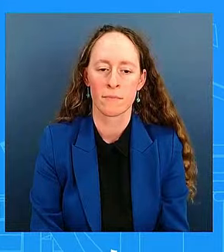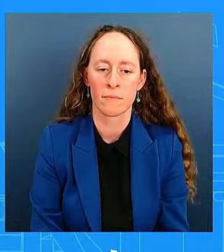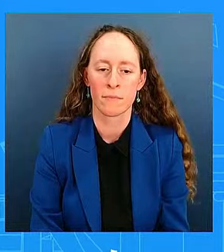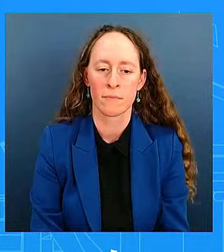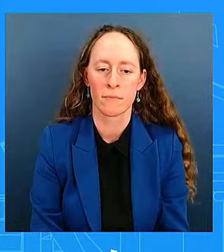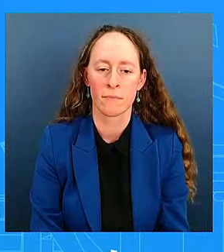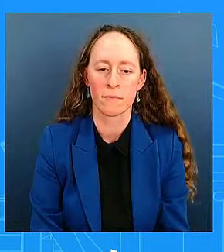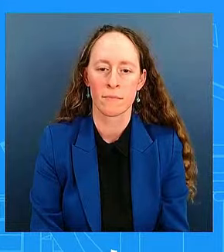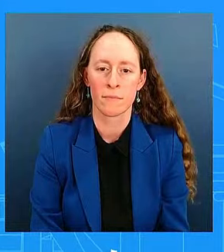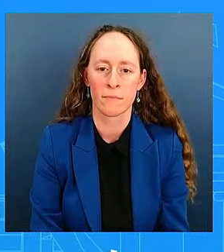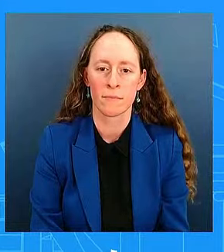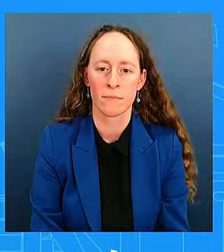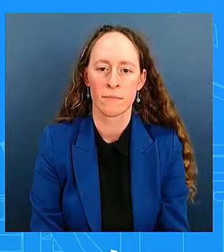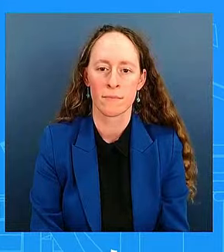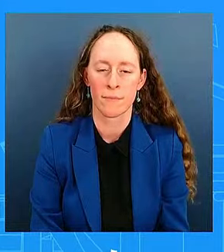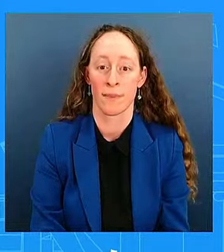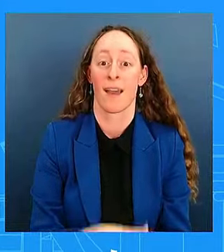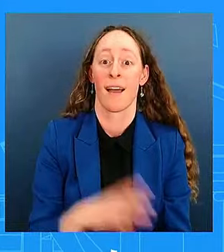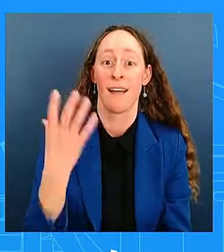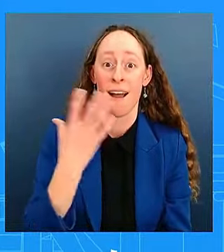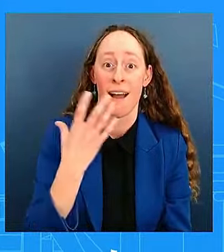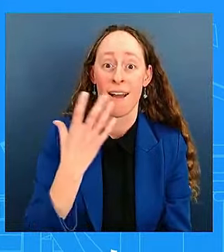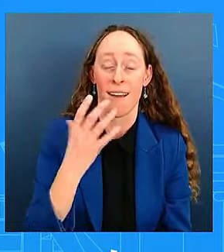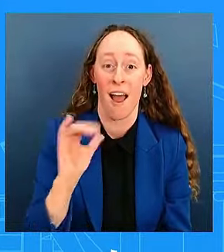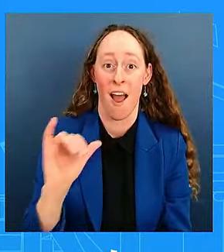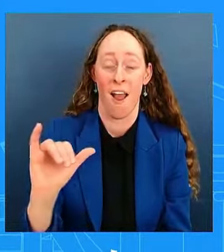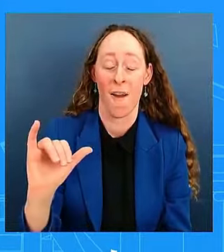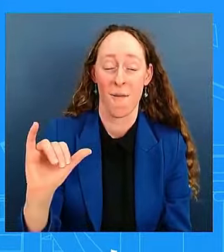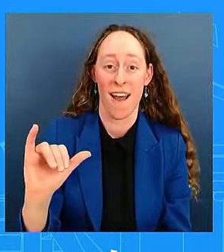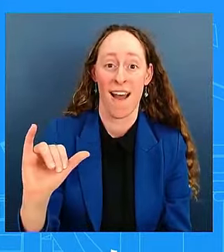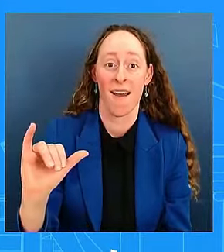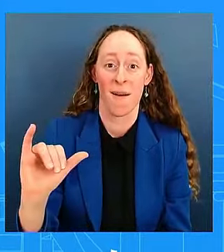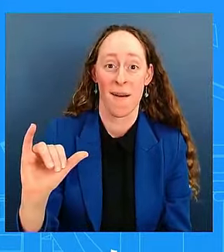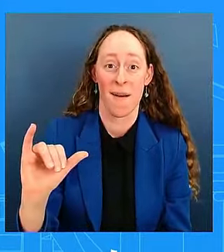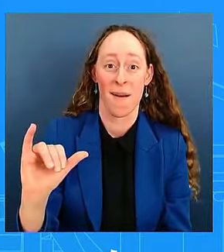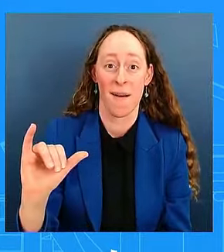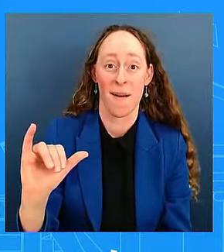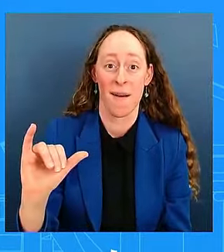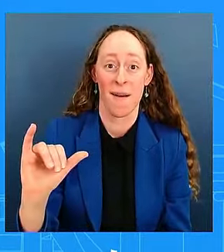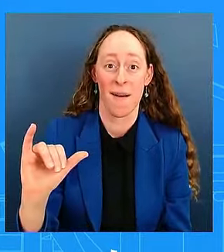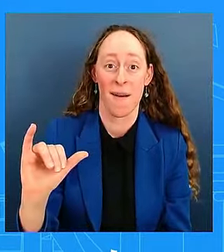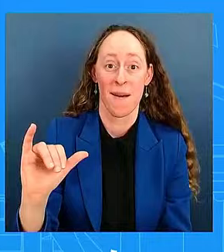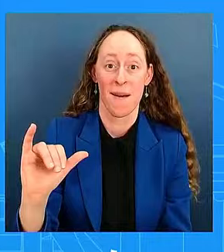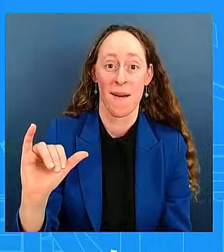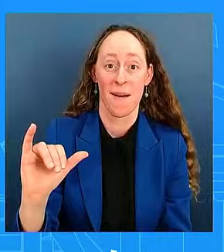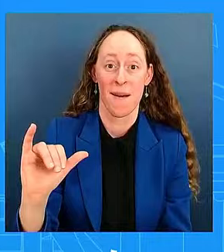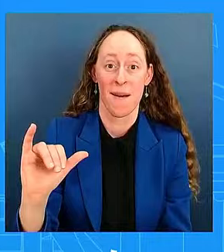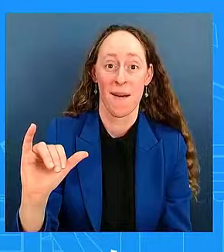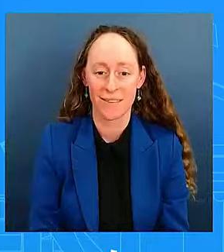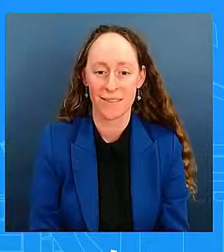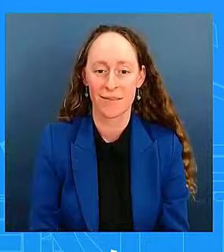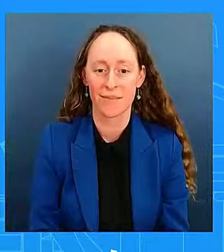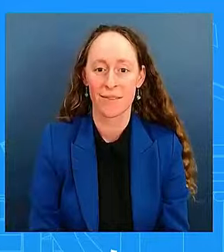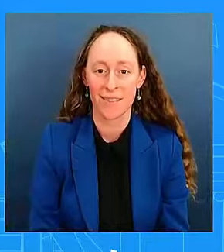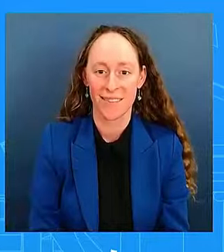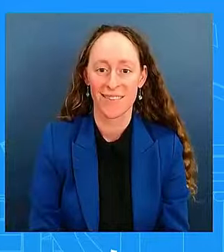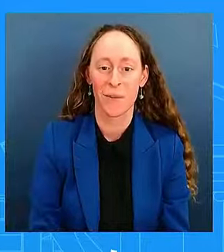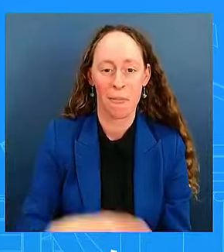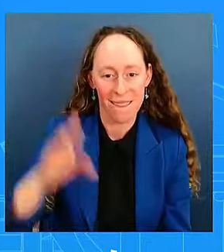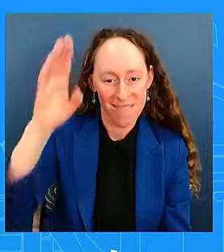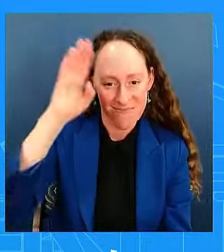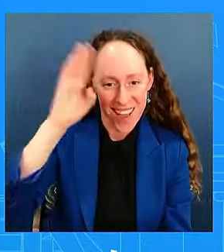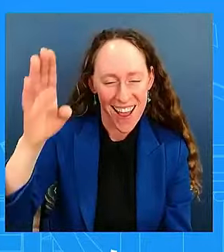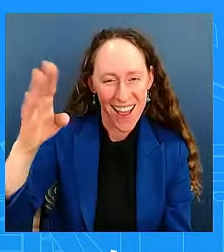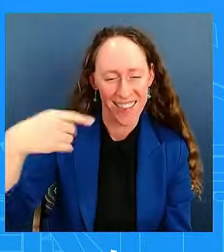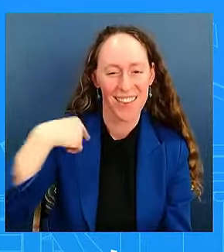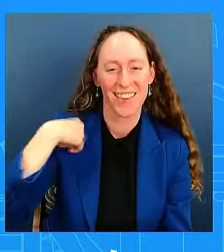Mr. President, welcome to the swimming pool.